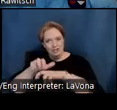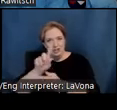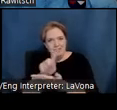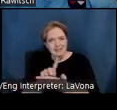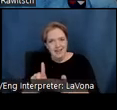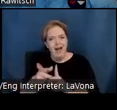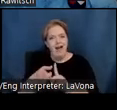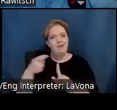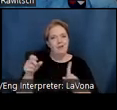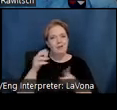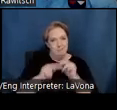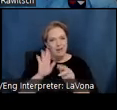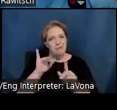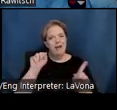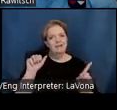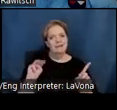by Sam Maloof.